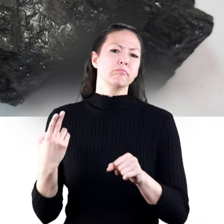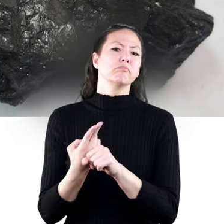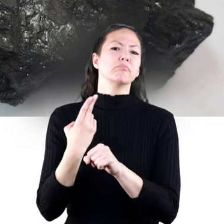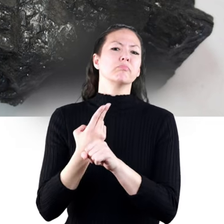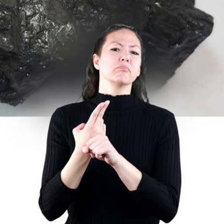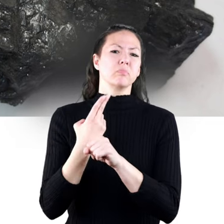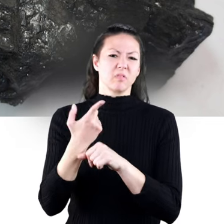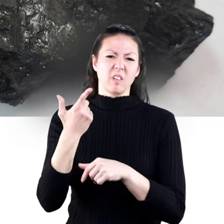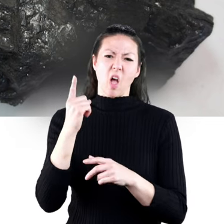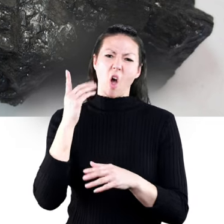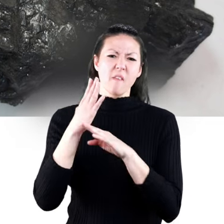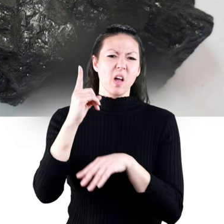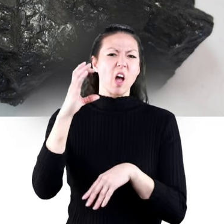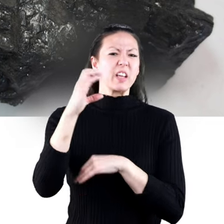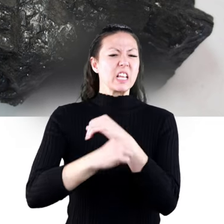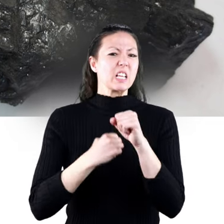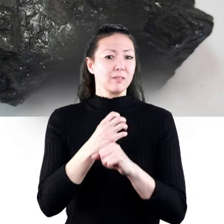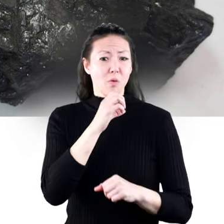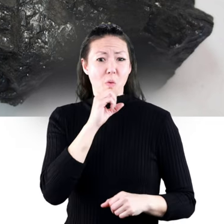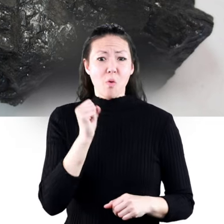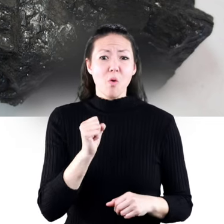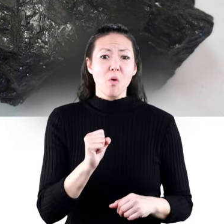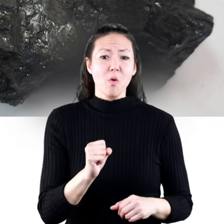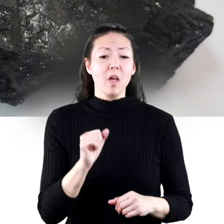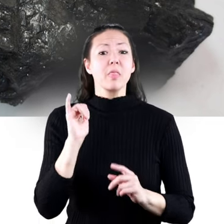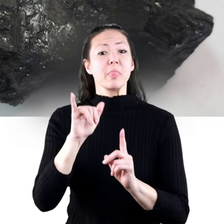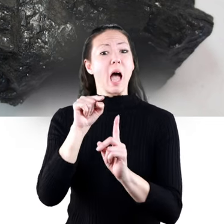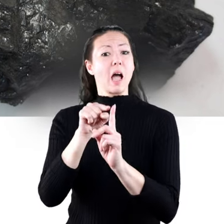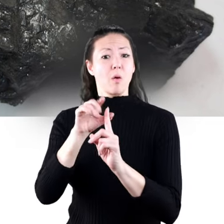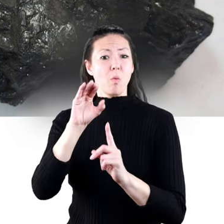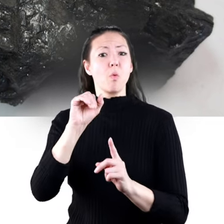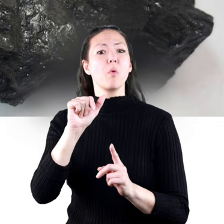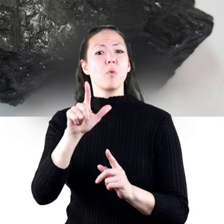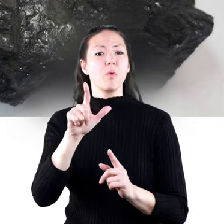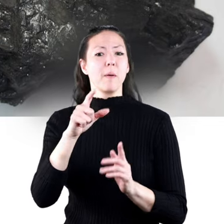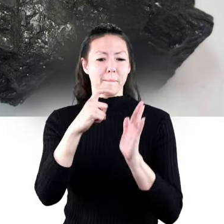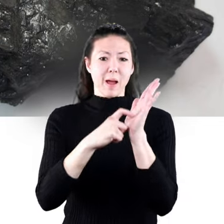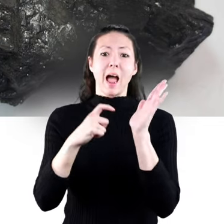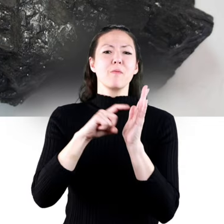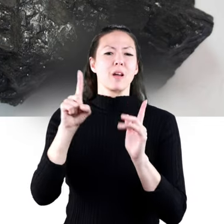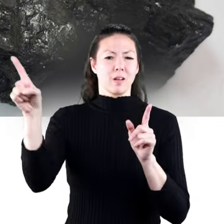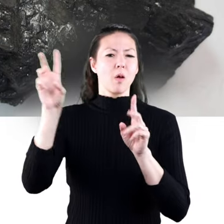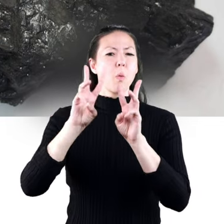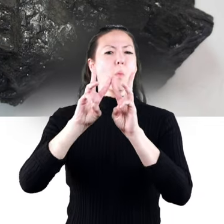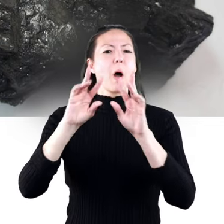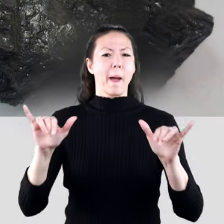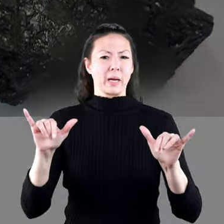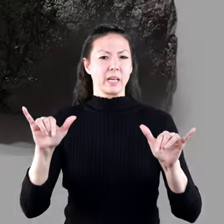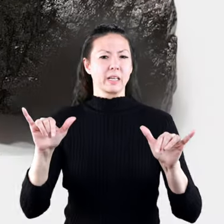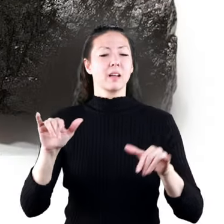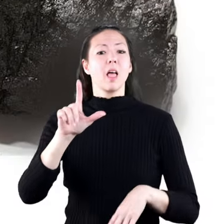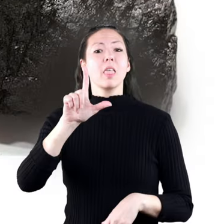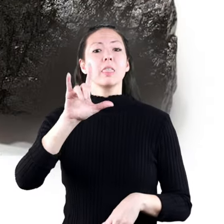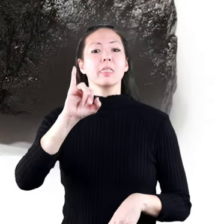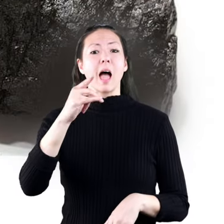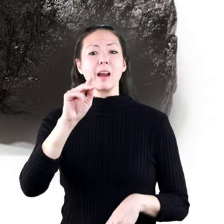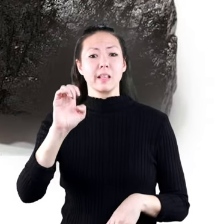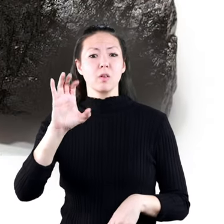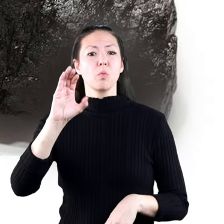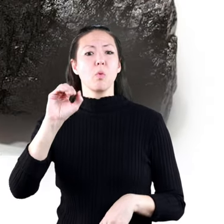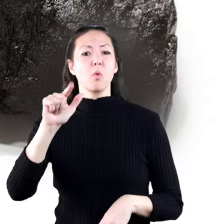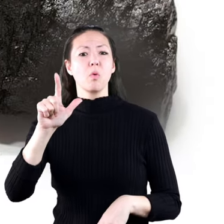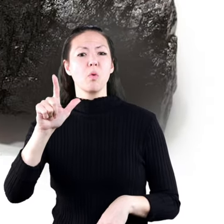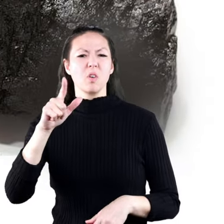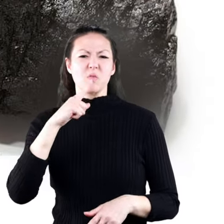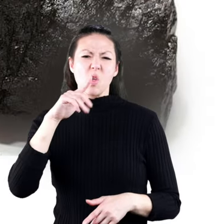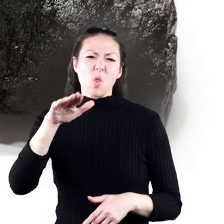and is about 100 million years old. Most subbituminous coal is mined in Wyoming. Lignite coal